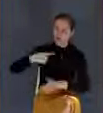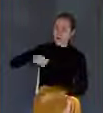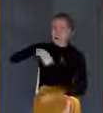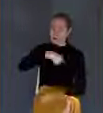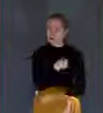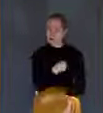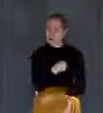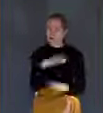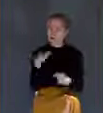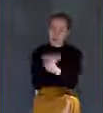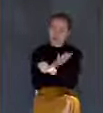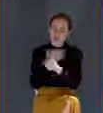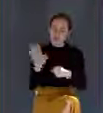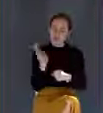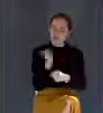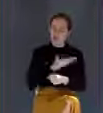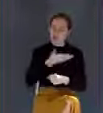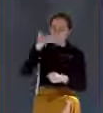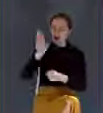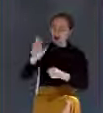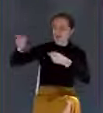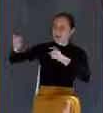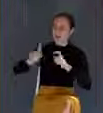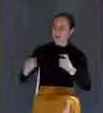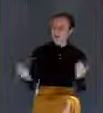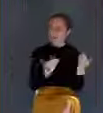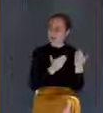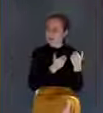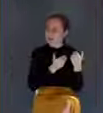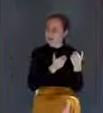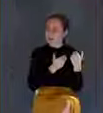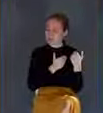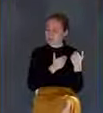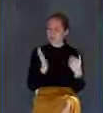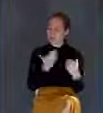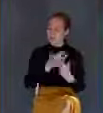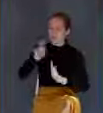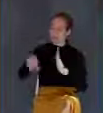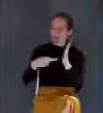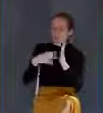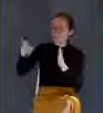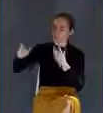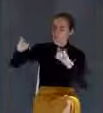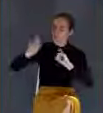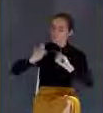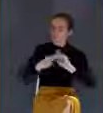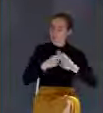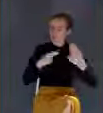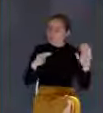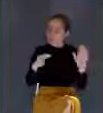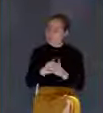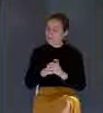our God-given role, being faithful until you return.